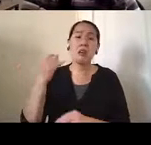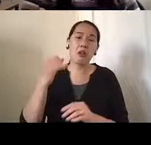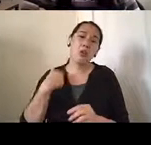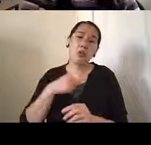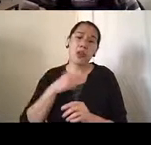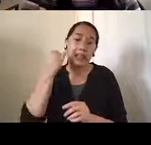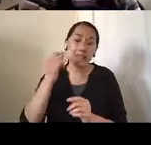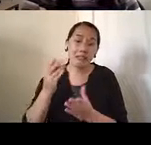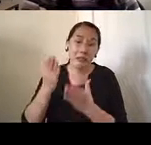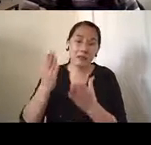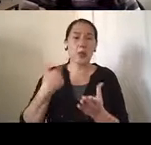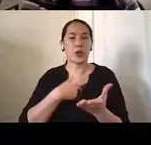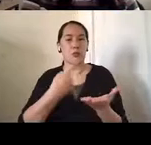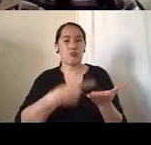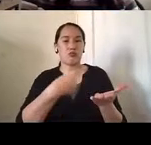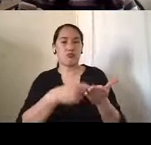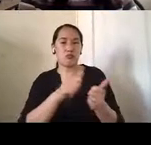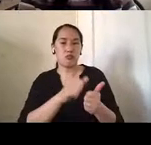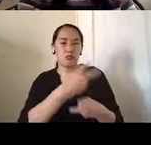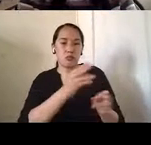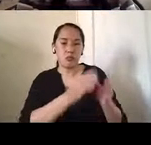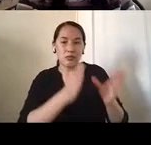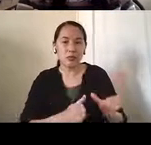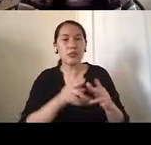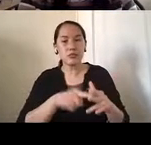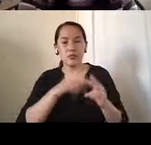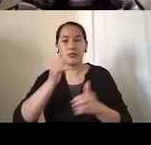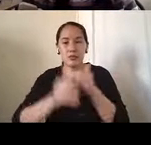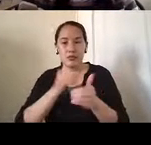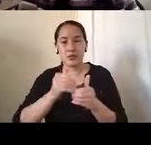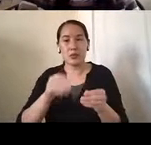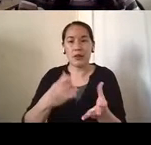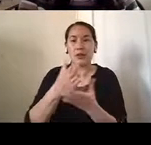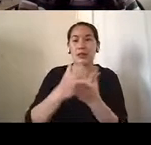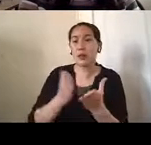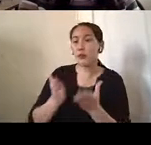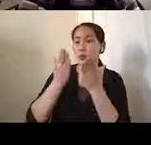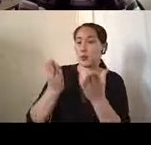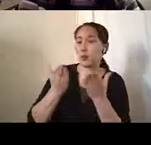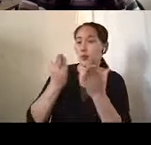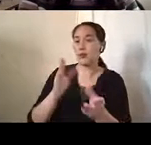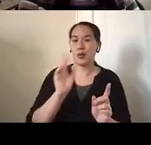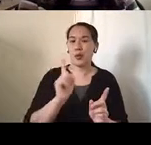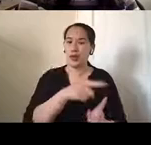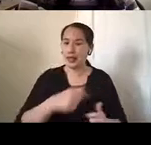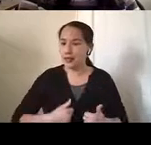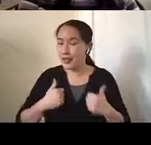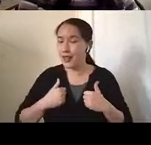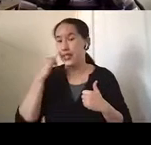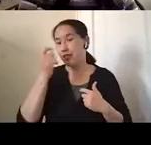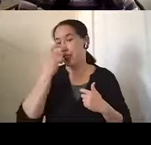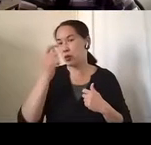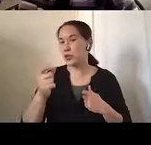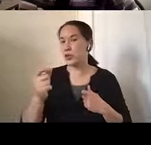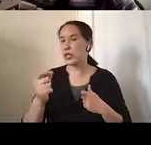refer them to placement advisors or to start the process with providing maybe some recommendations in their area, if that's something that they are interested in